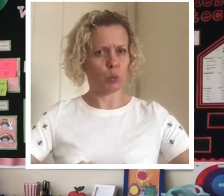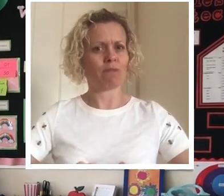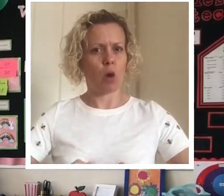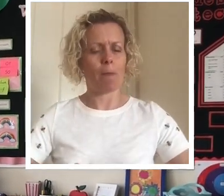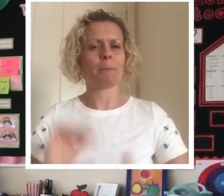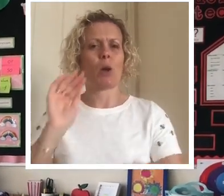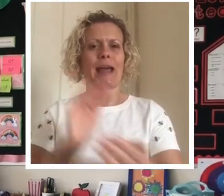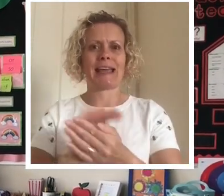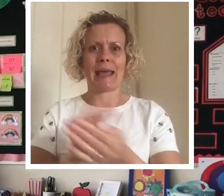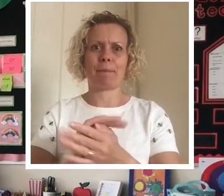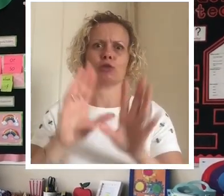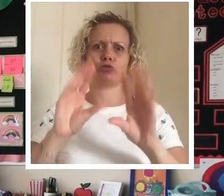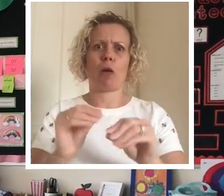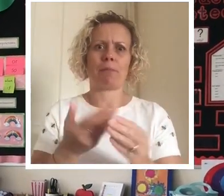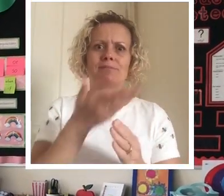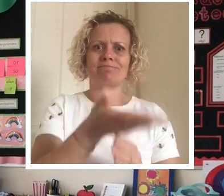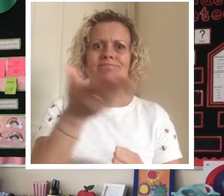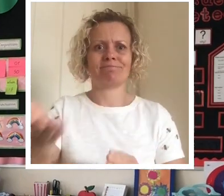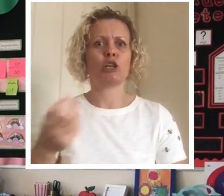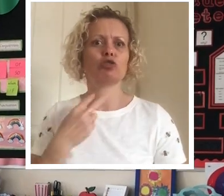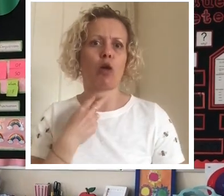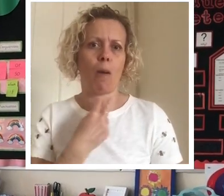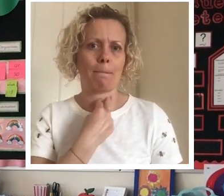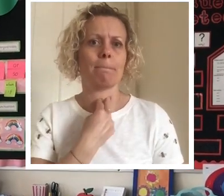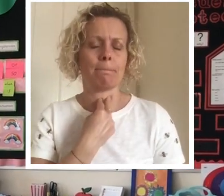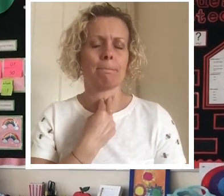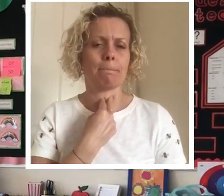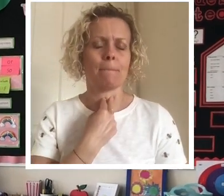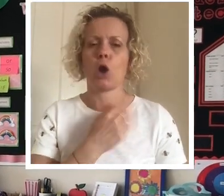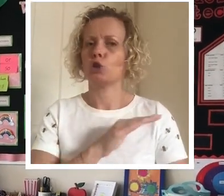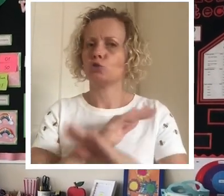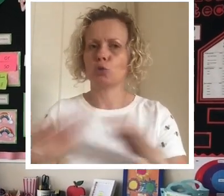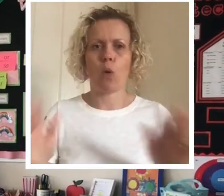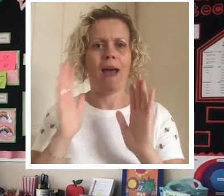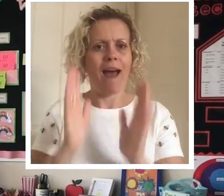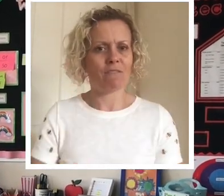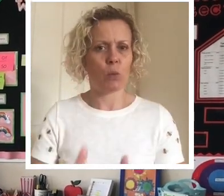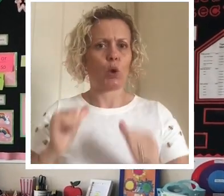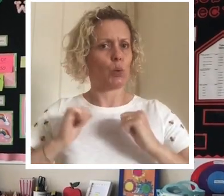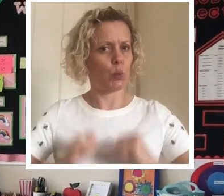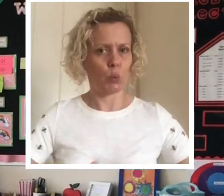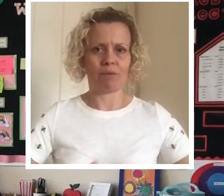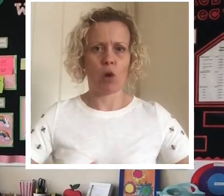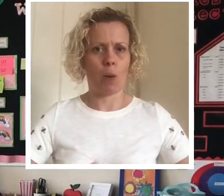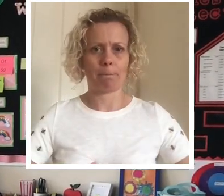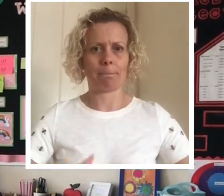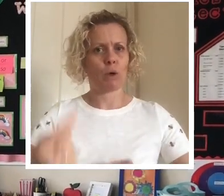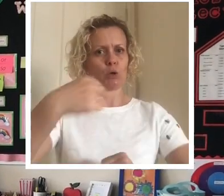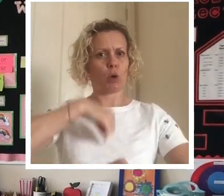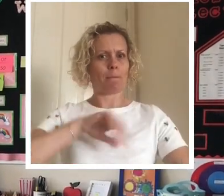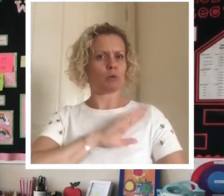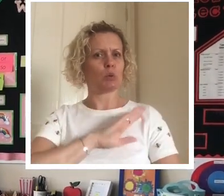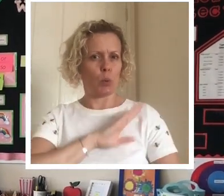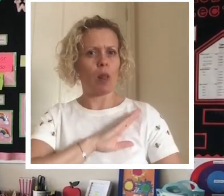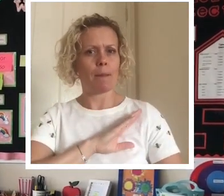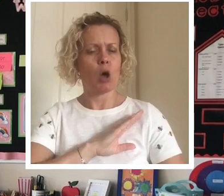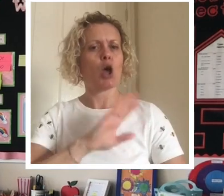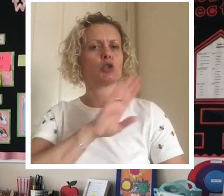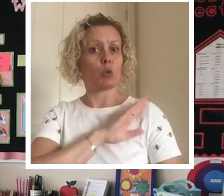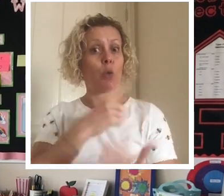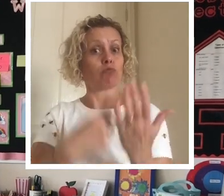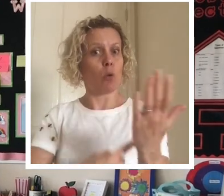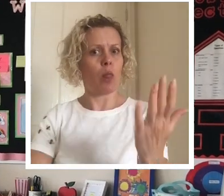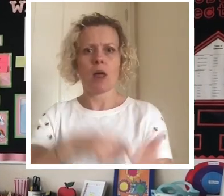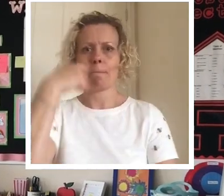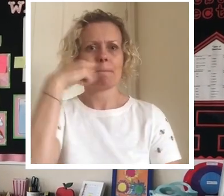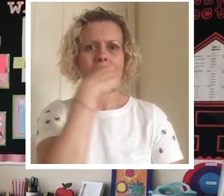of any viral transmission. They don't have to wear a school uniform but please remember school rules no